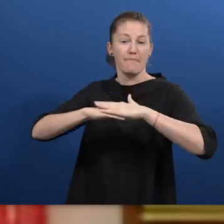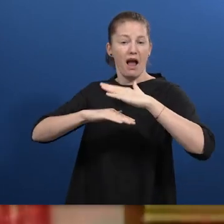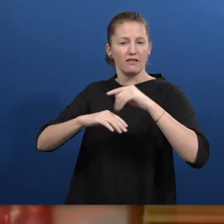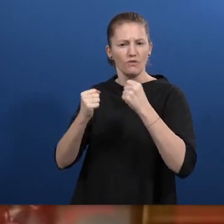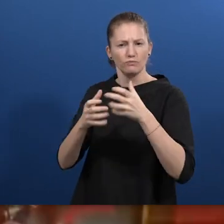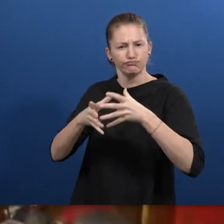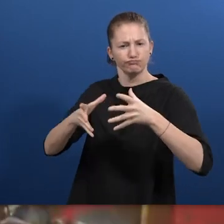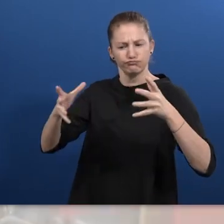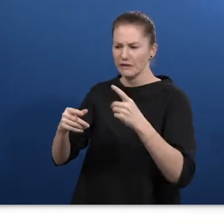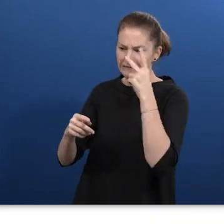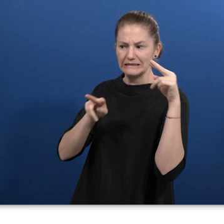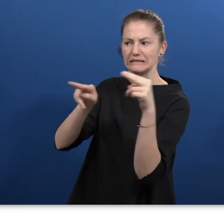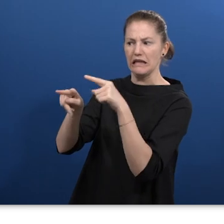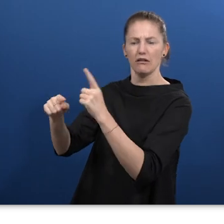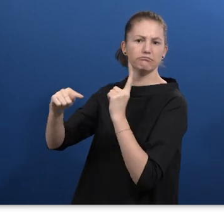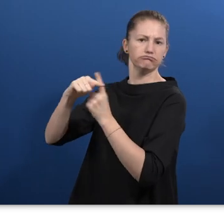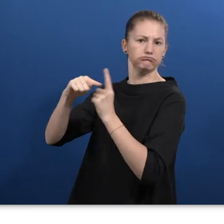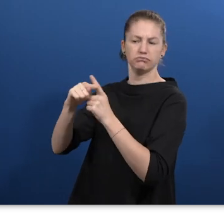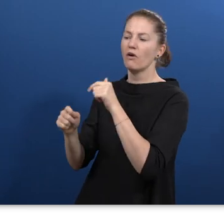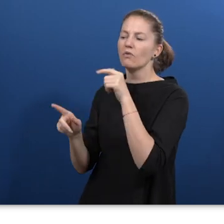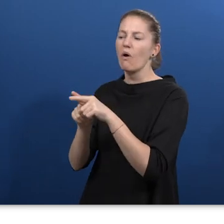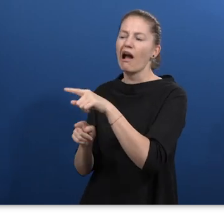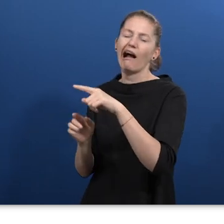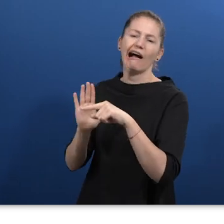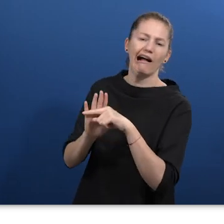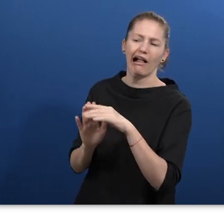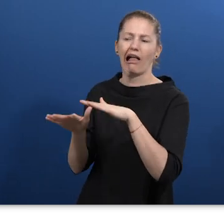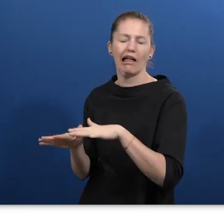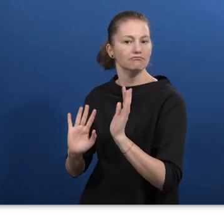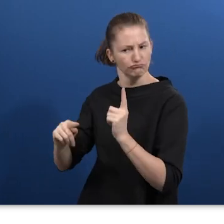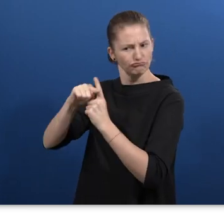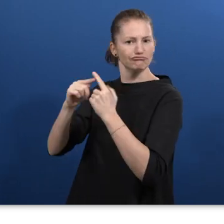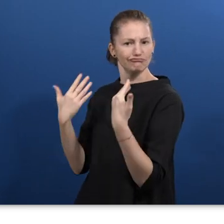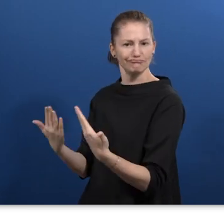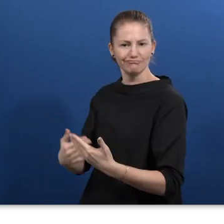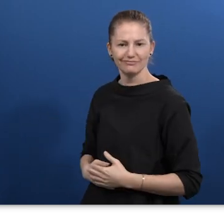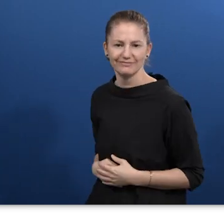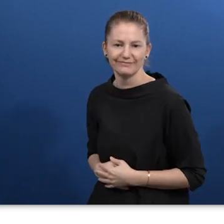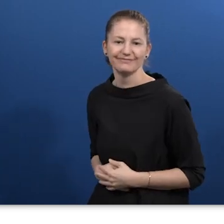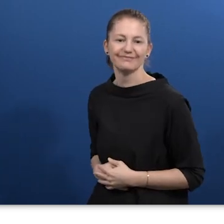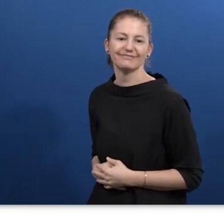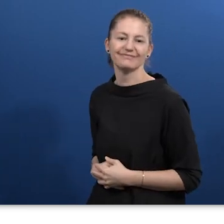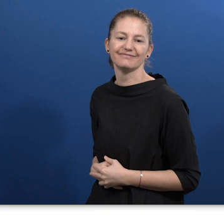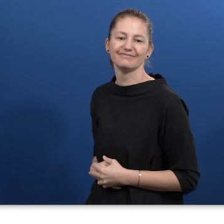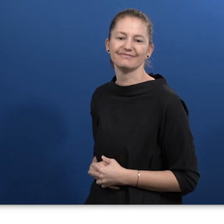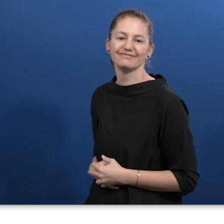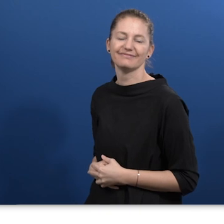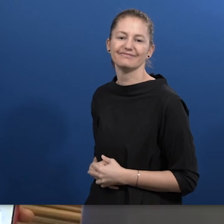Pakistan, organization DEVTALK, project Online Sign Language Interpretation Service.